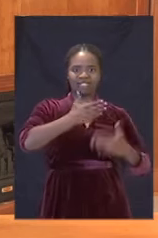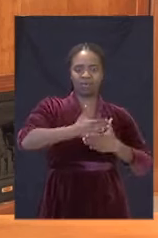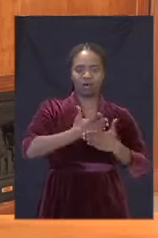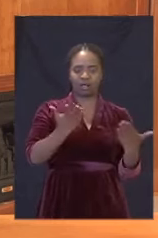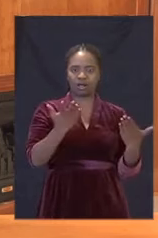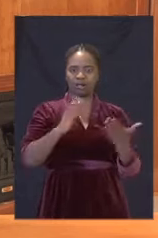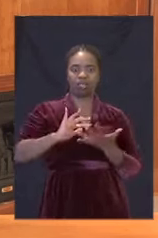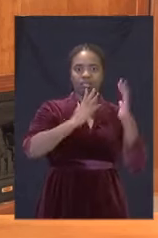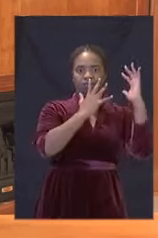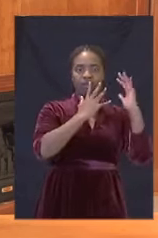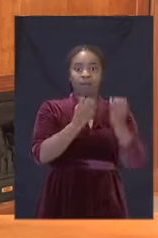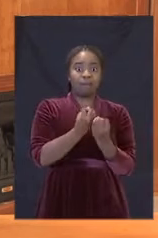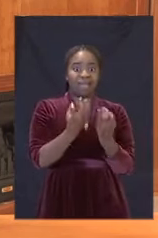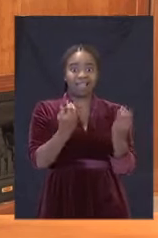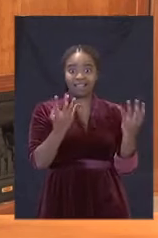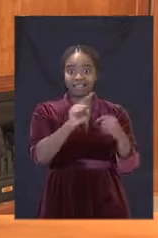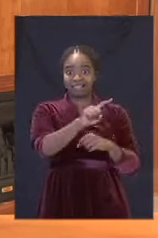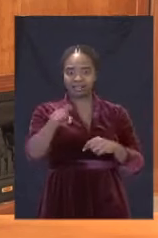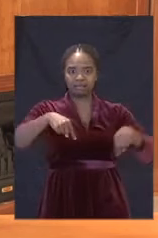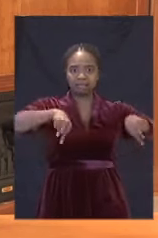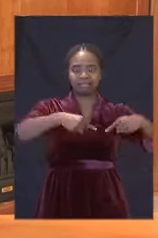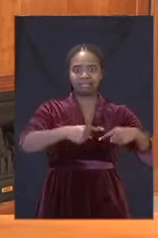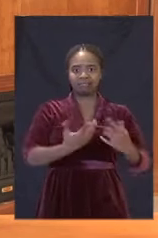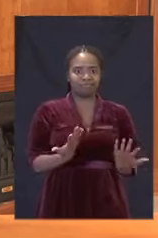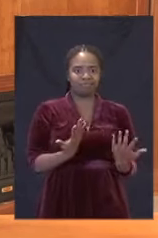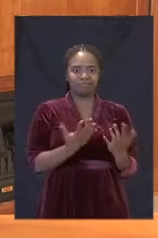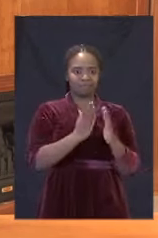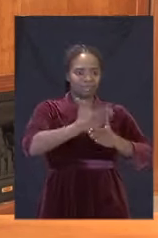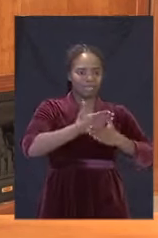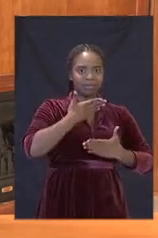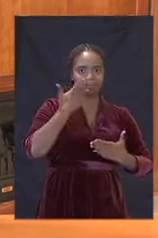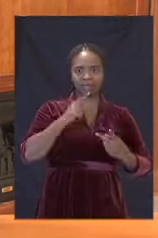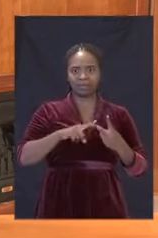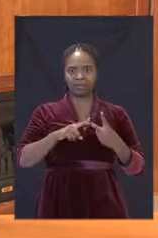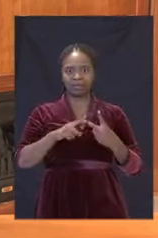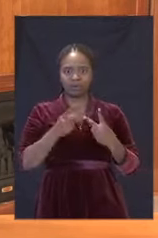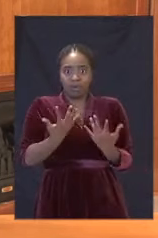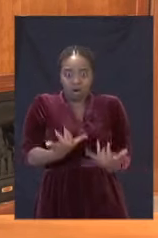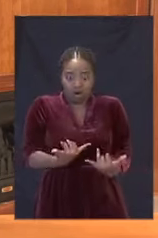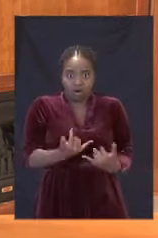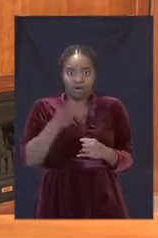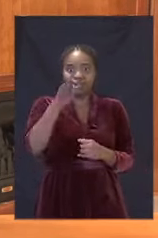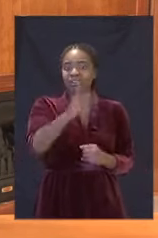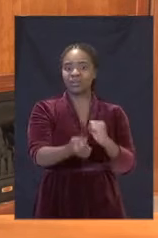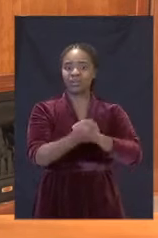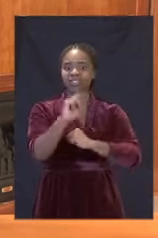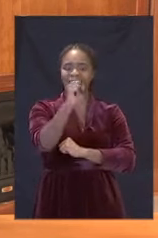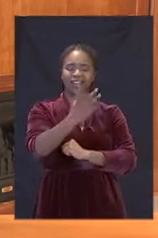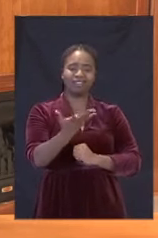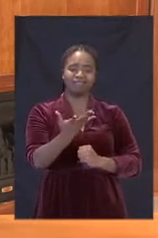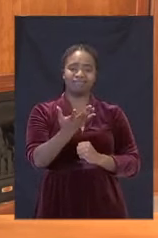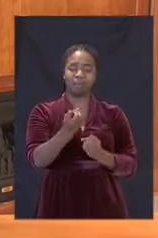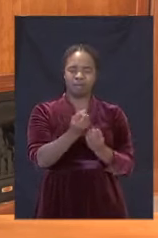of us are anxious and fearful of both the present and the future. As a